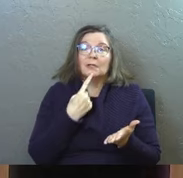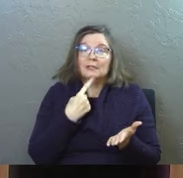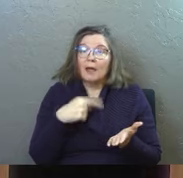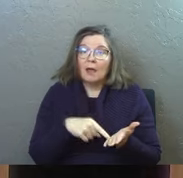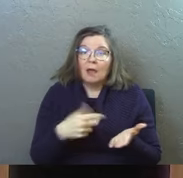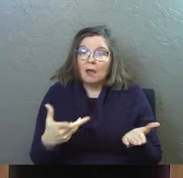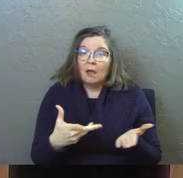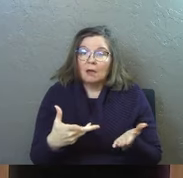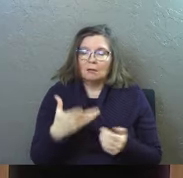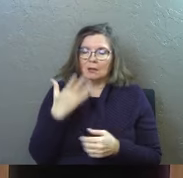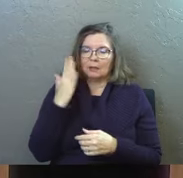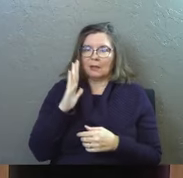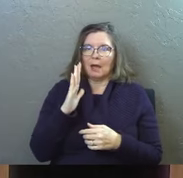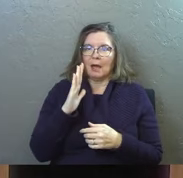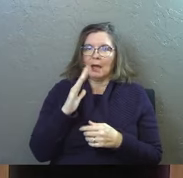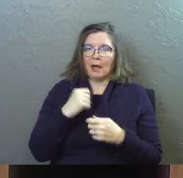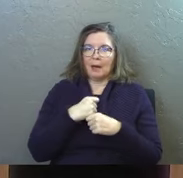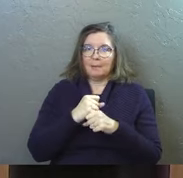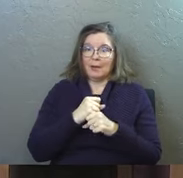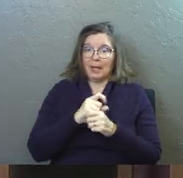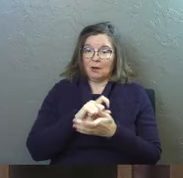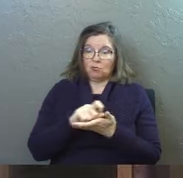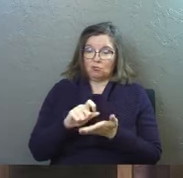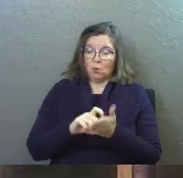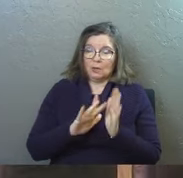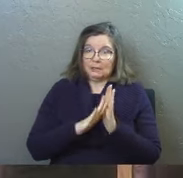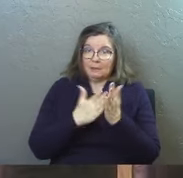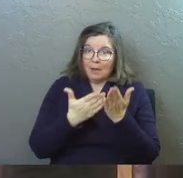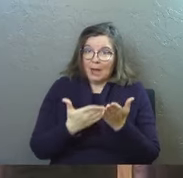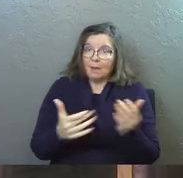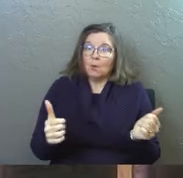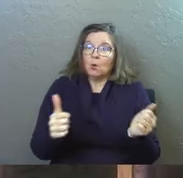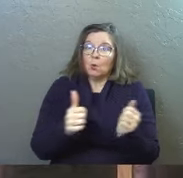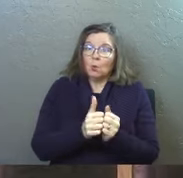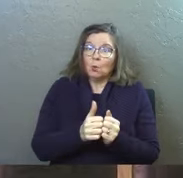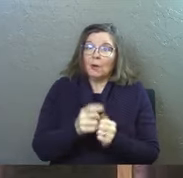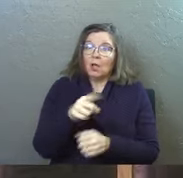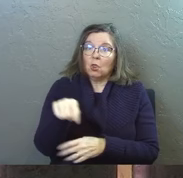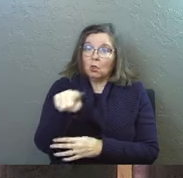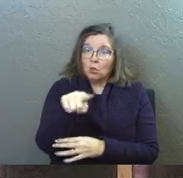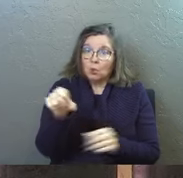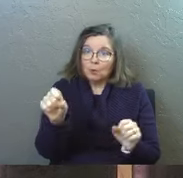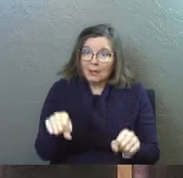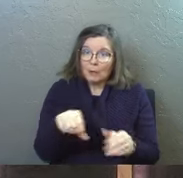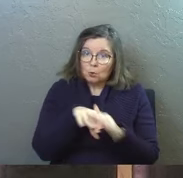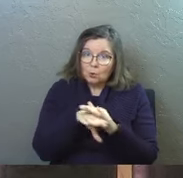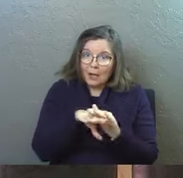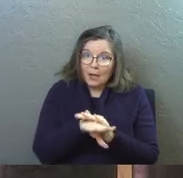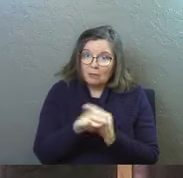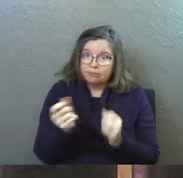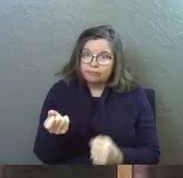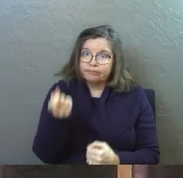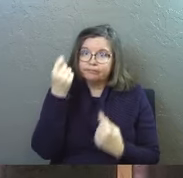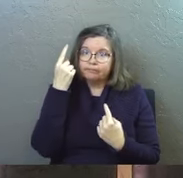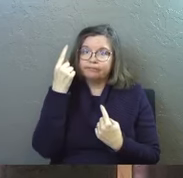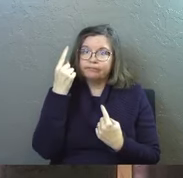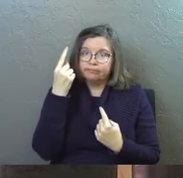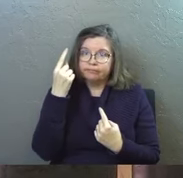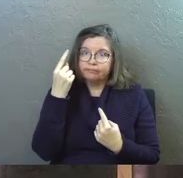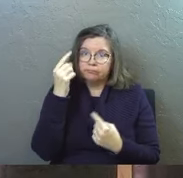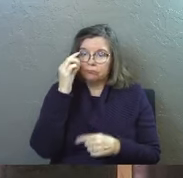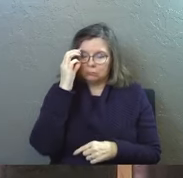telling us is that God built his Bible with you being able to access it in mind